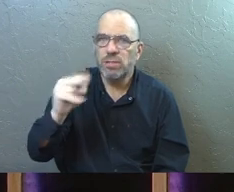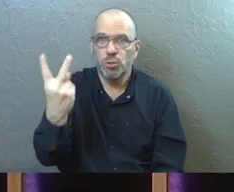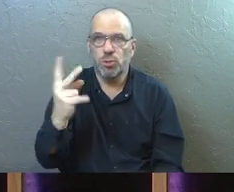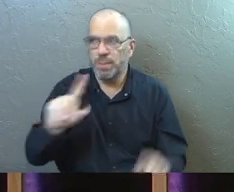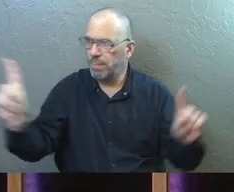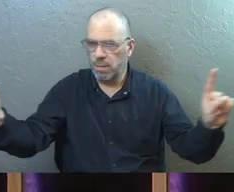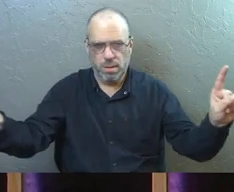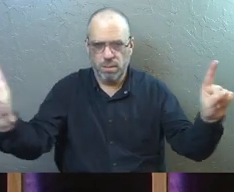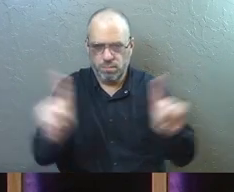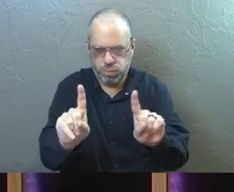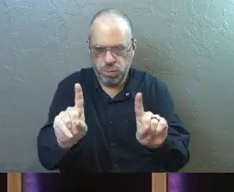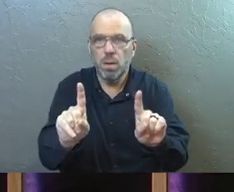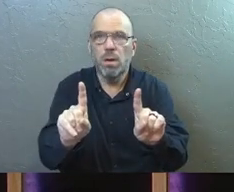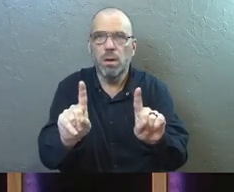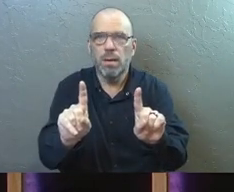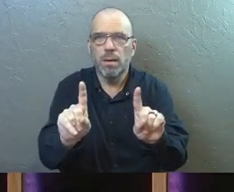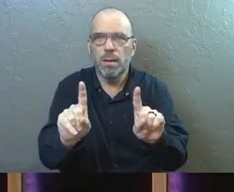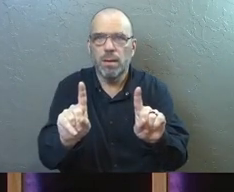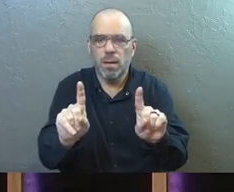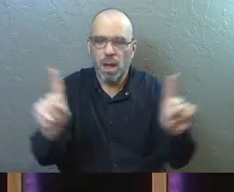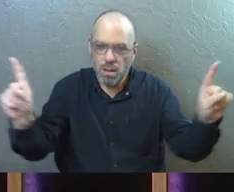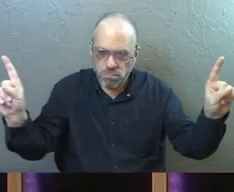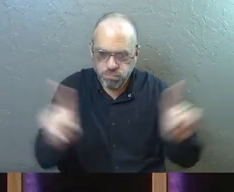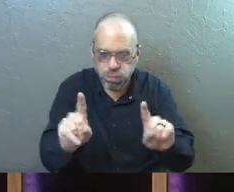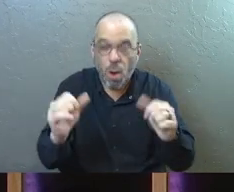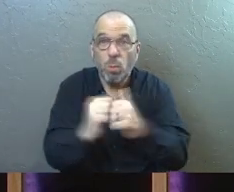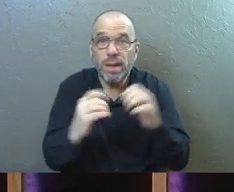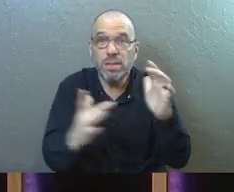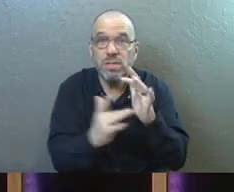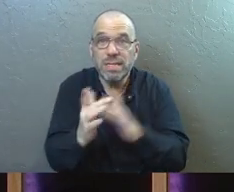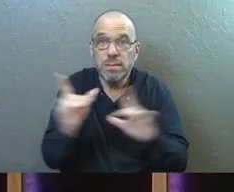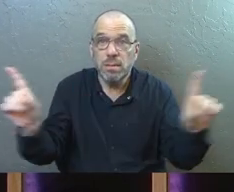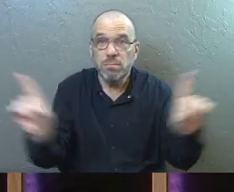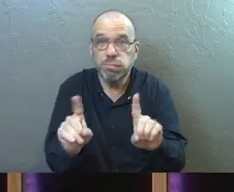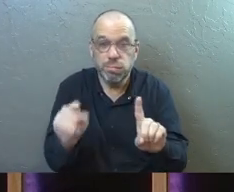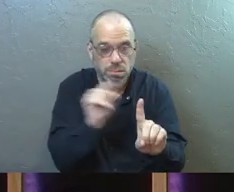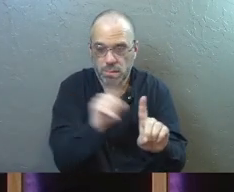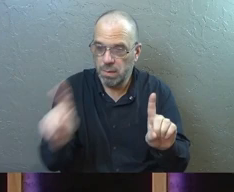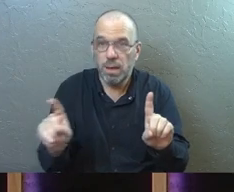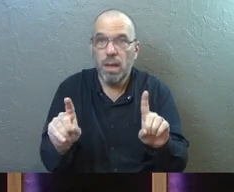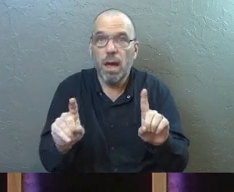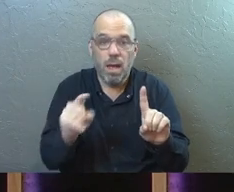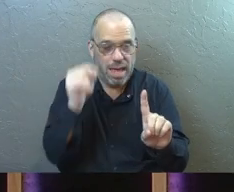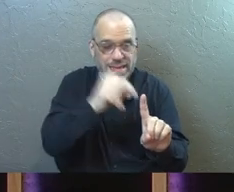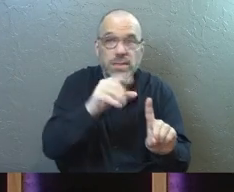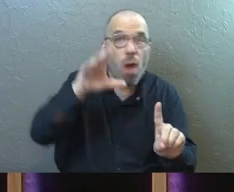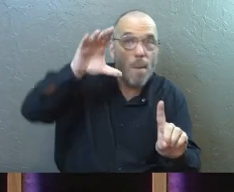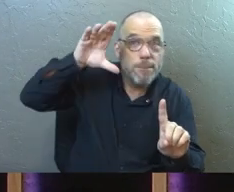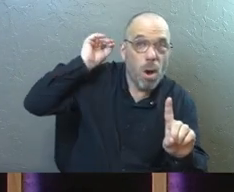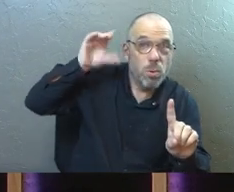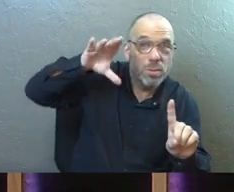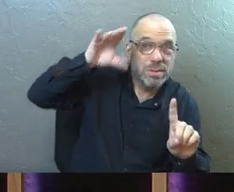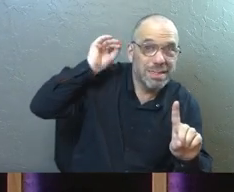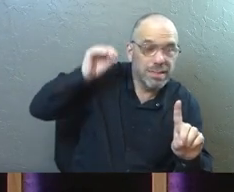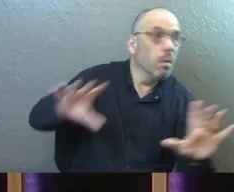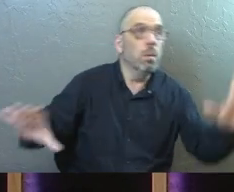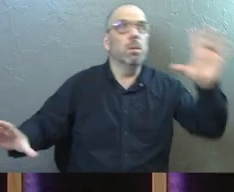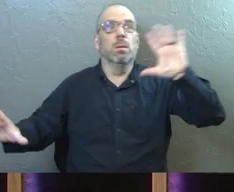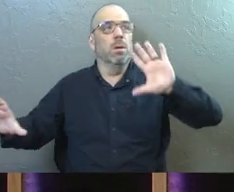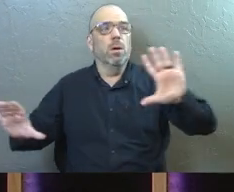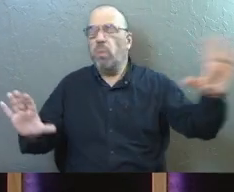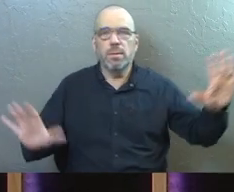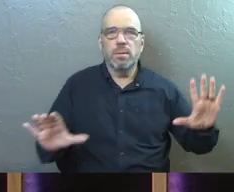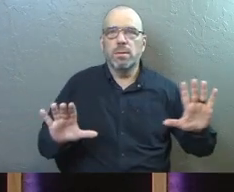to have a very personal and honoring conversation with Jesus Christ, the Messiah, and Moses is one of them. Pull!